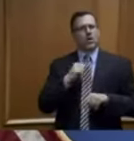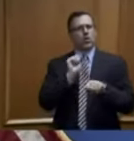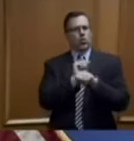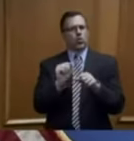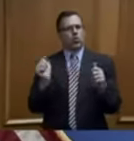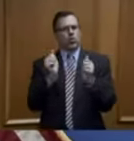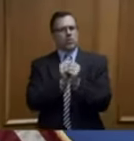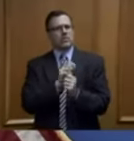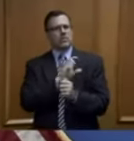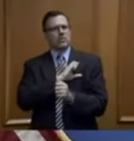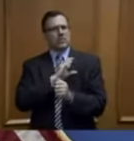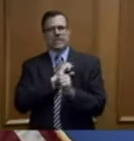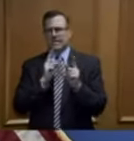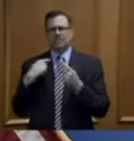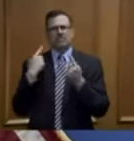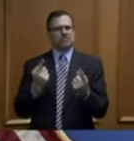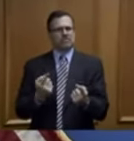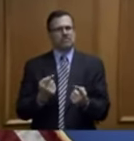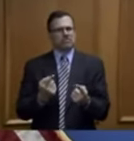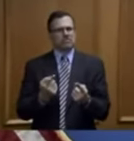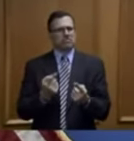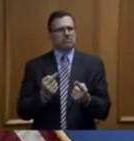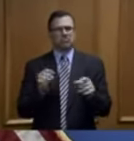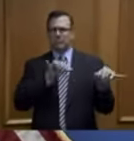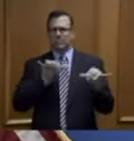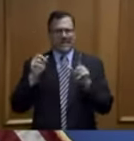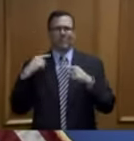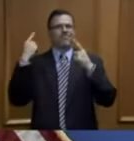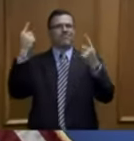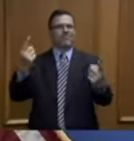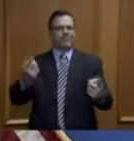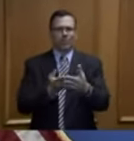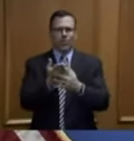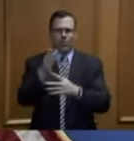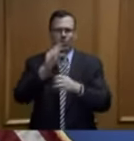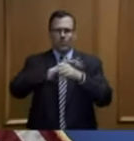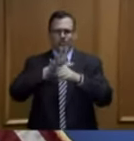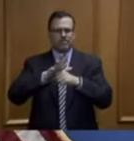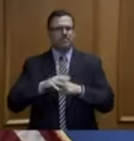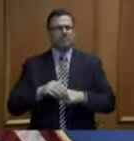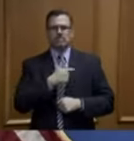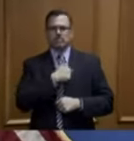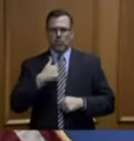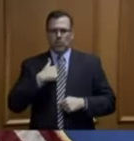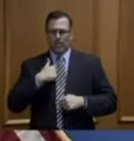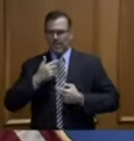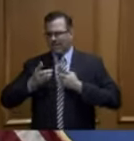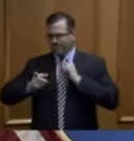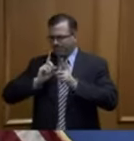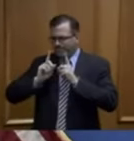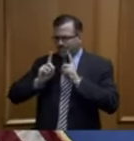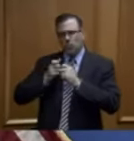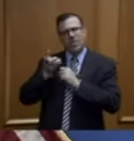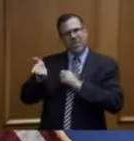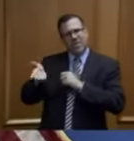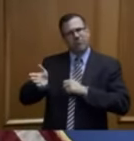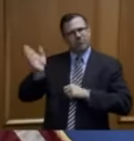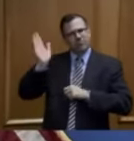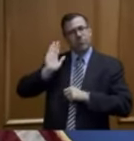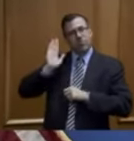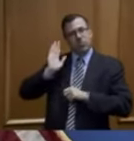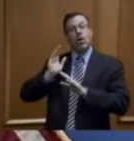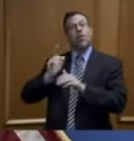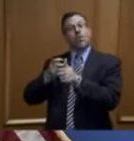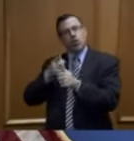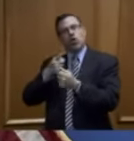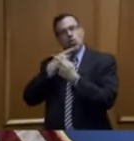throughout the pandemic. And we coordinated with them, let them know ahead of time that we would, first